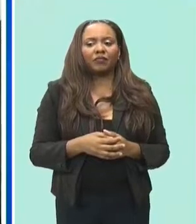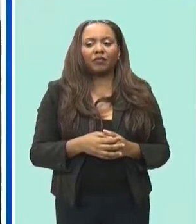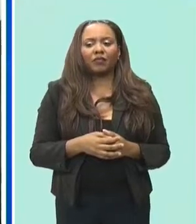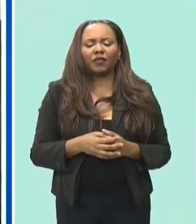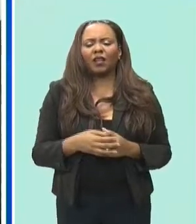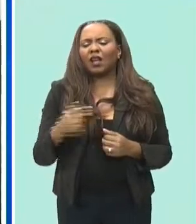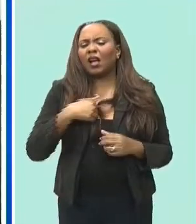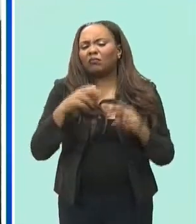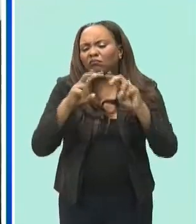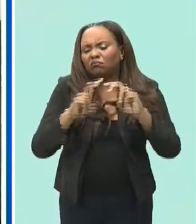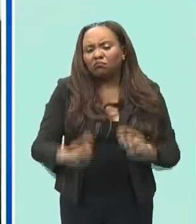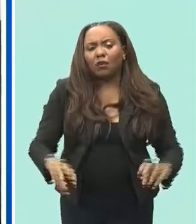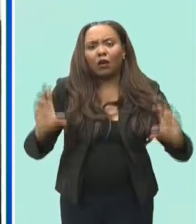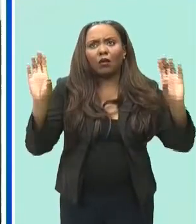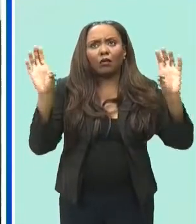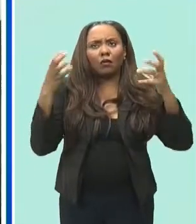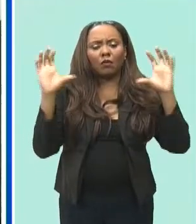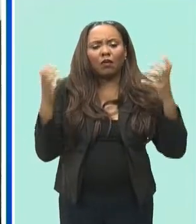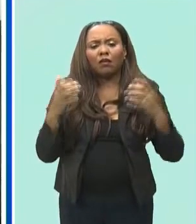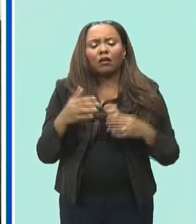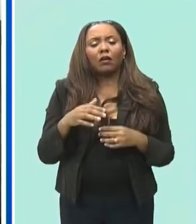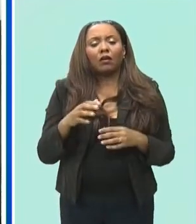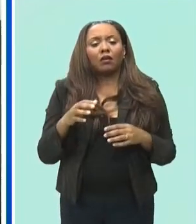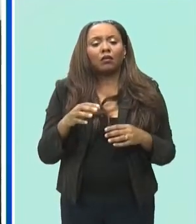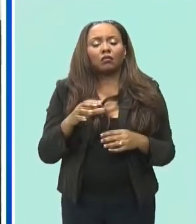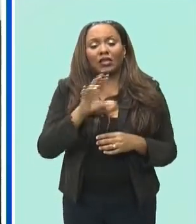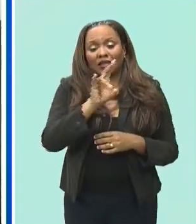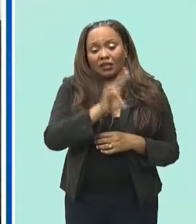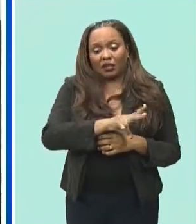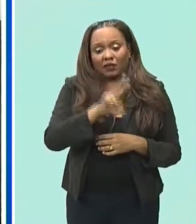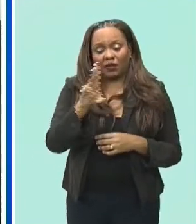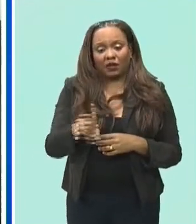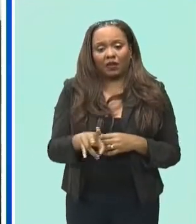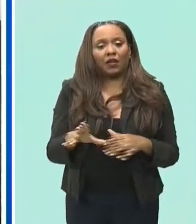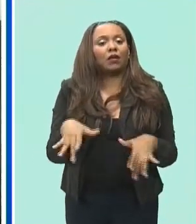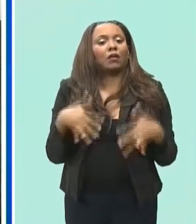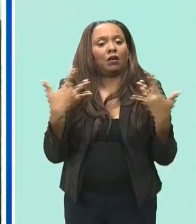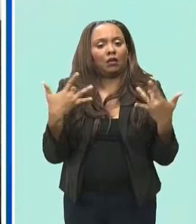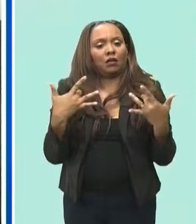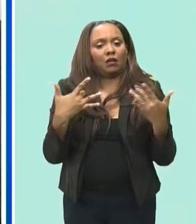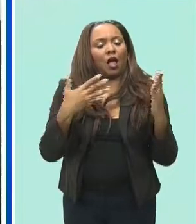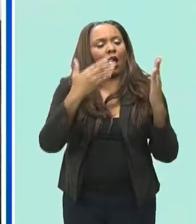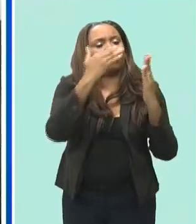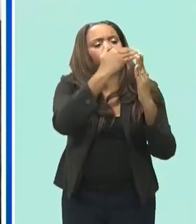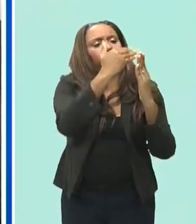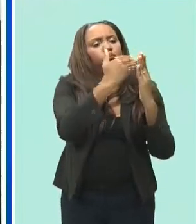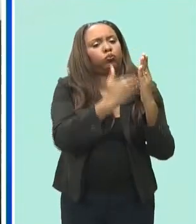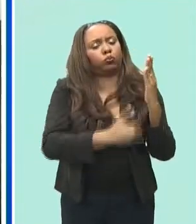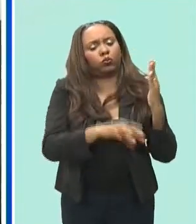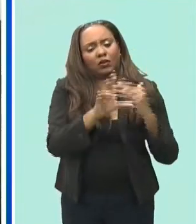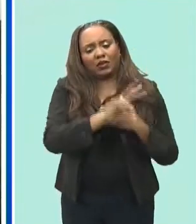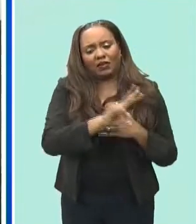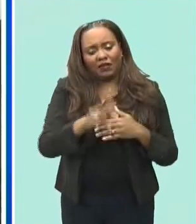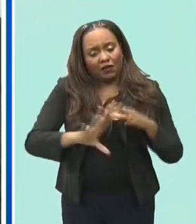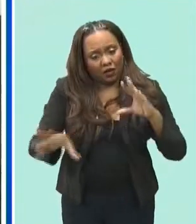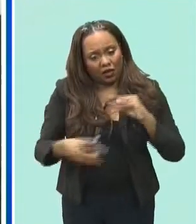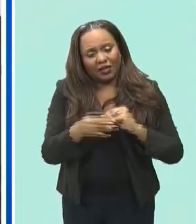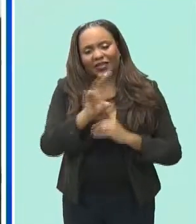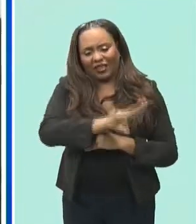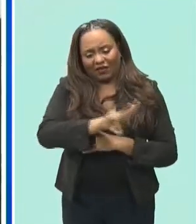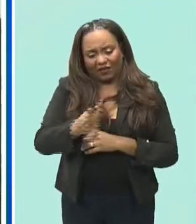year and there were actually 77 events listed in total from may to august